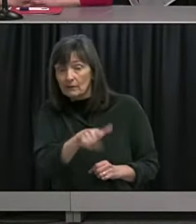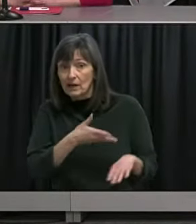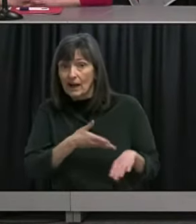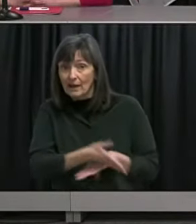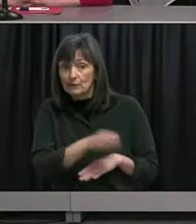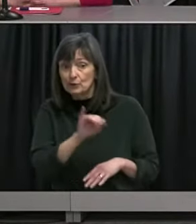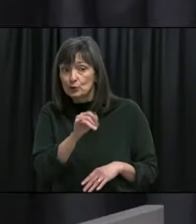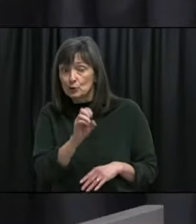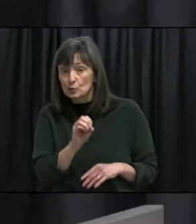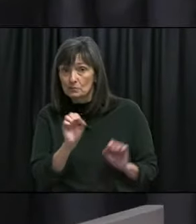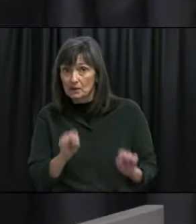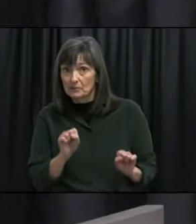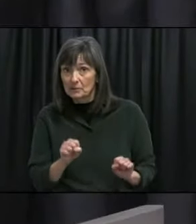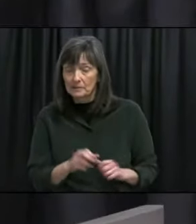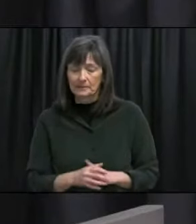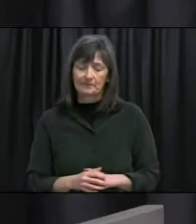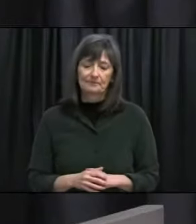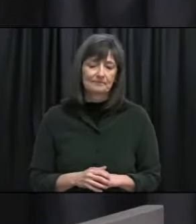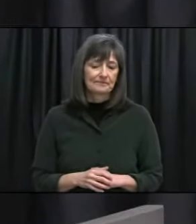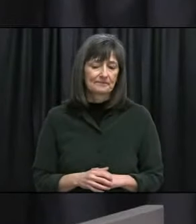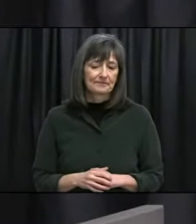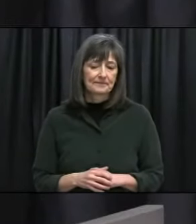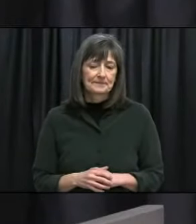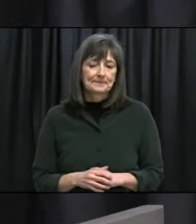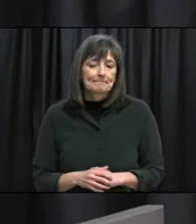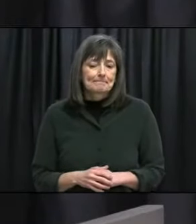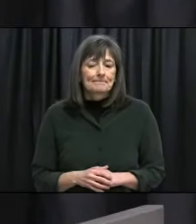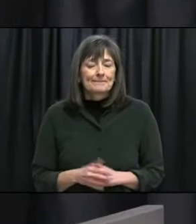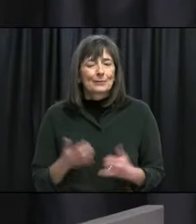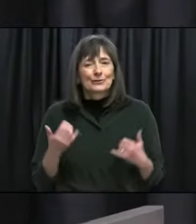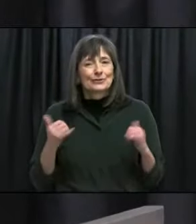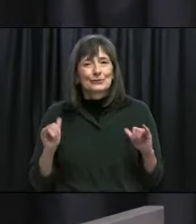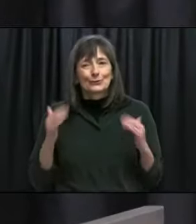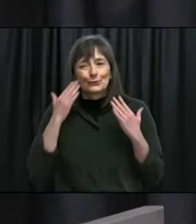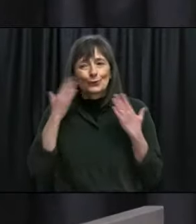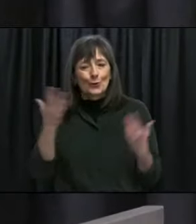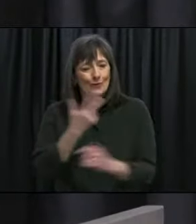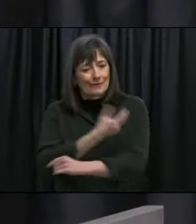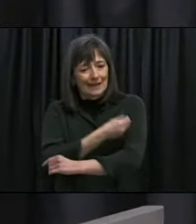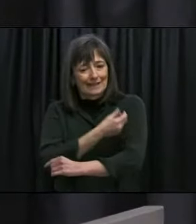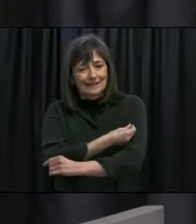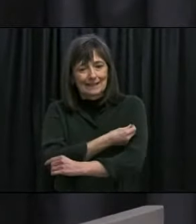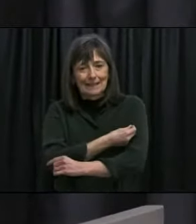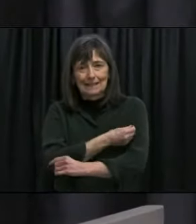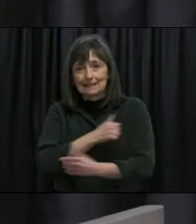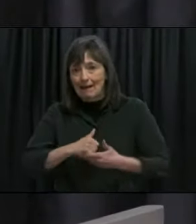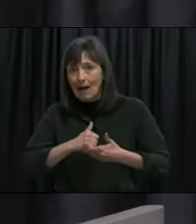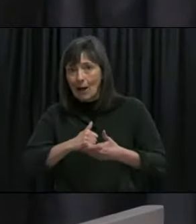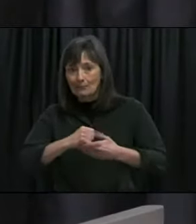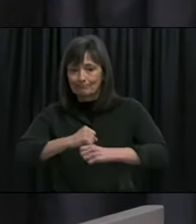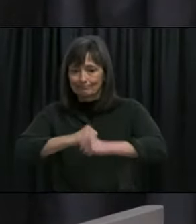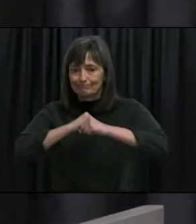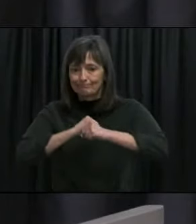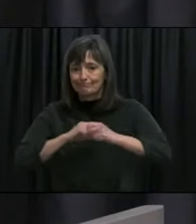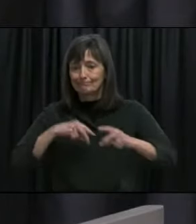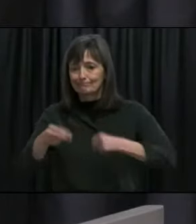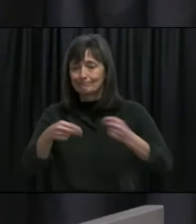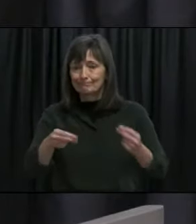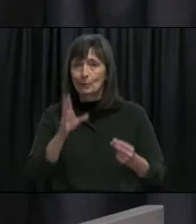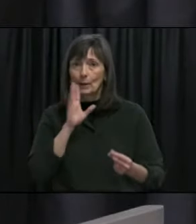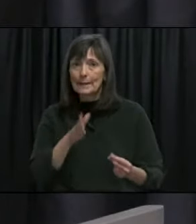province this time so we're still learning about how the vaccine will affect the transmission of this virus